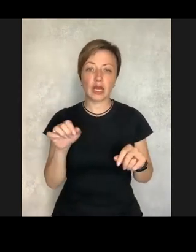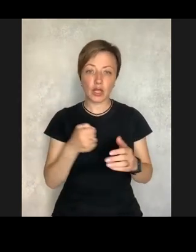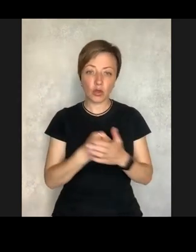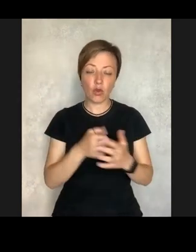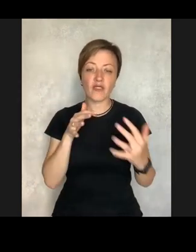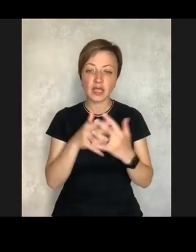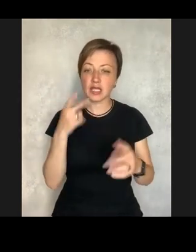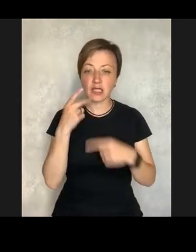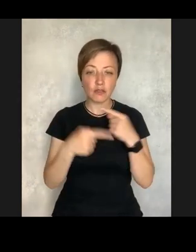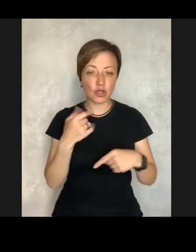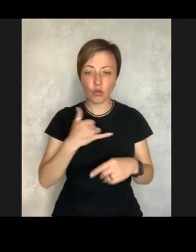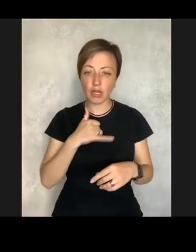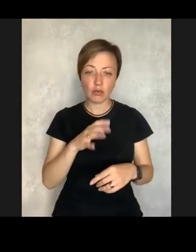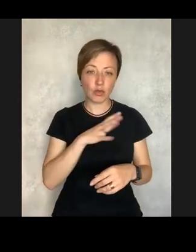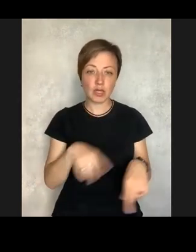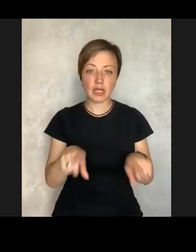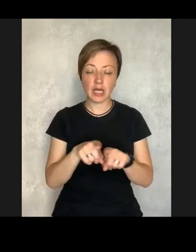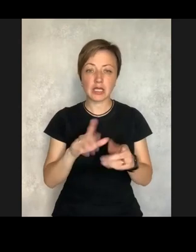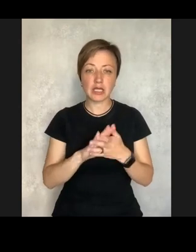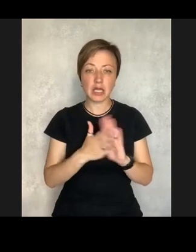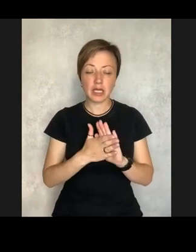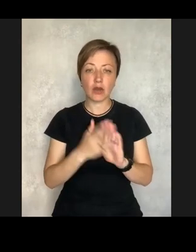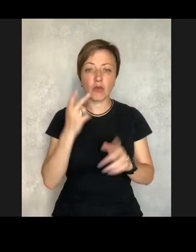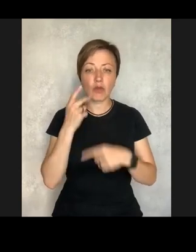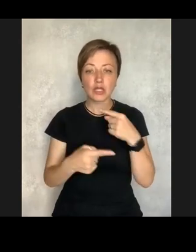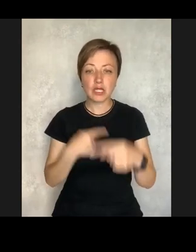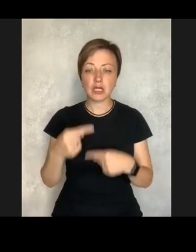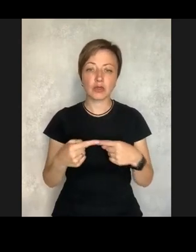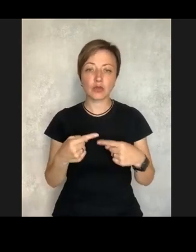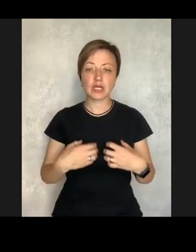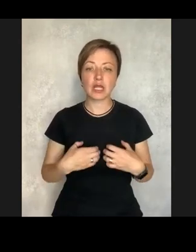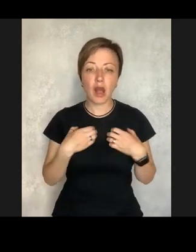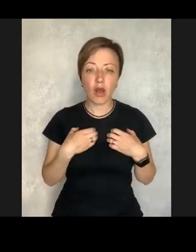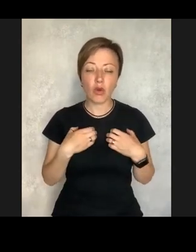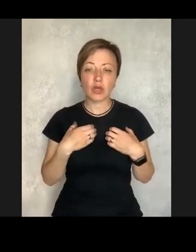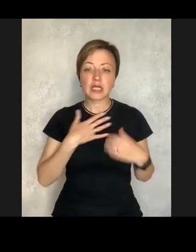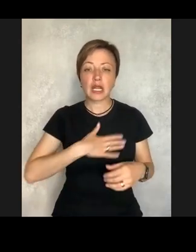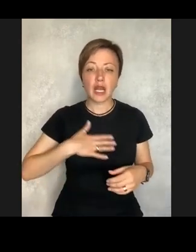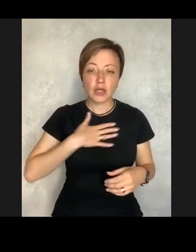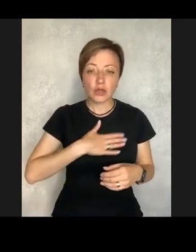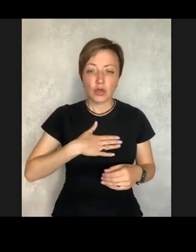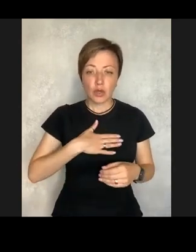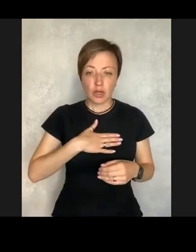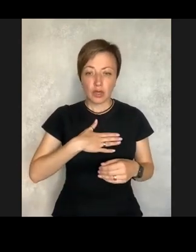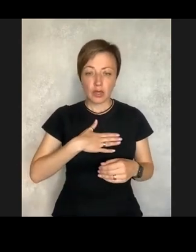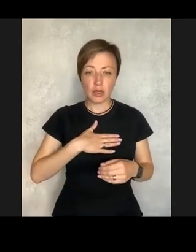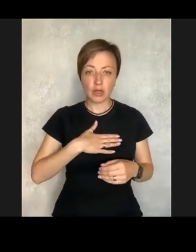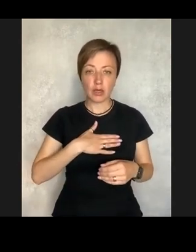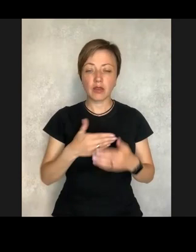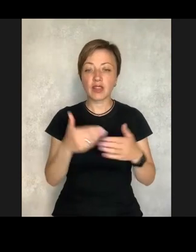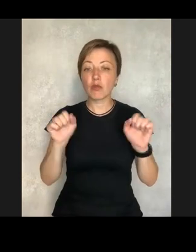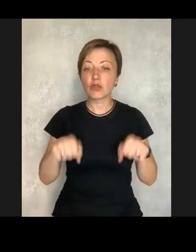was our trajectory. And I always had this condition of constant fear and stress